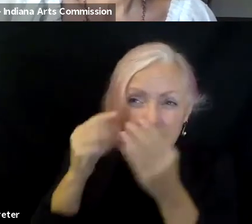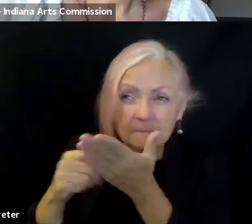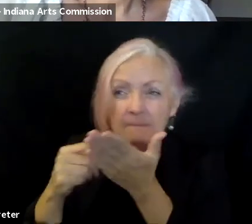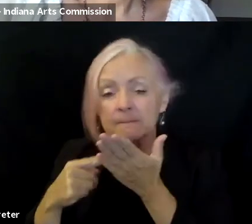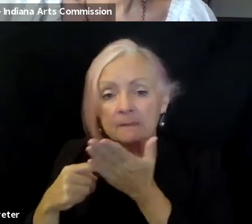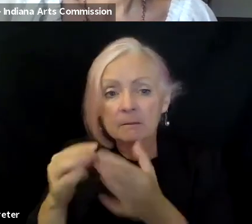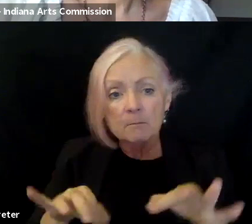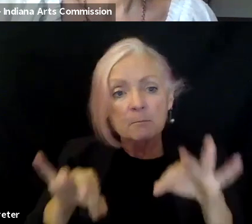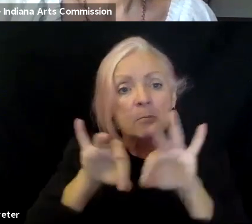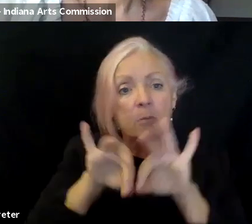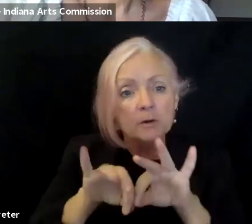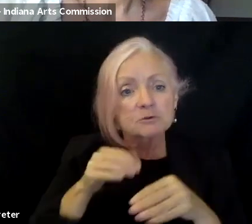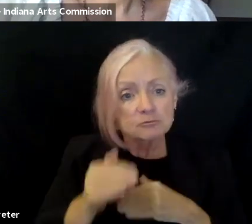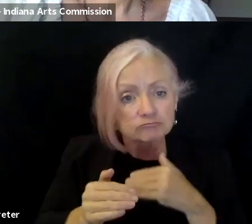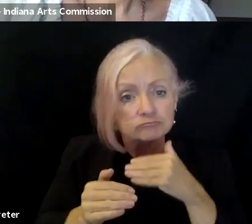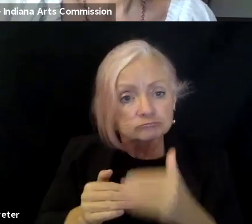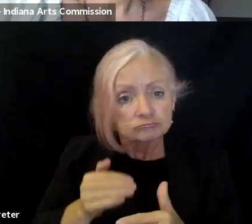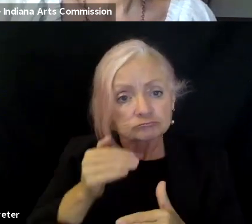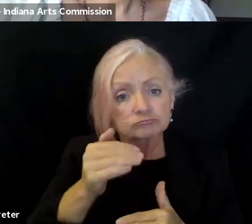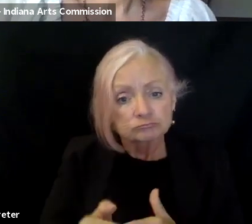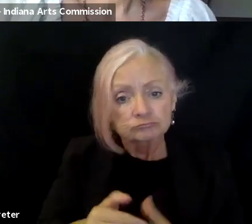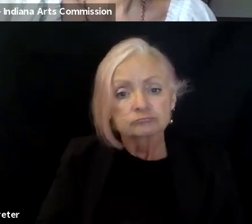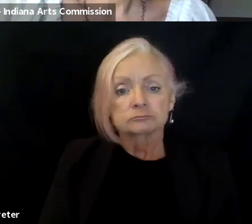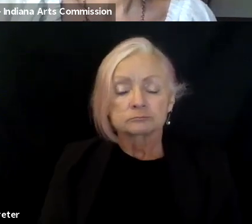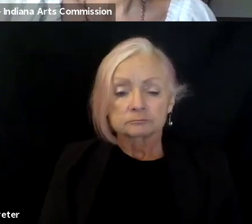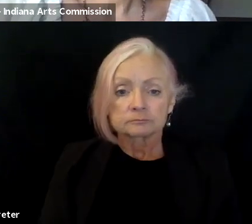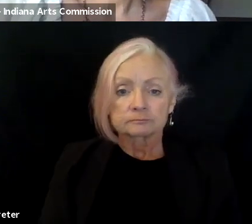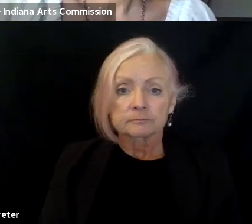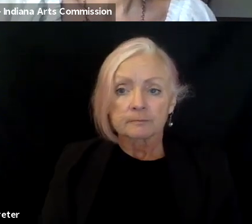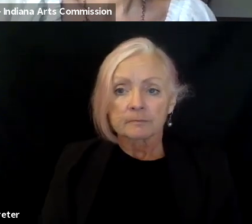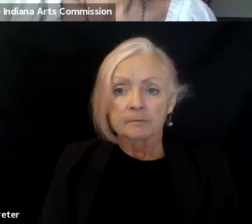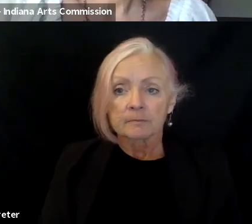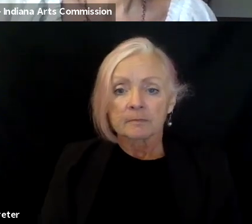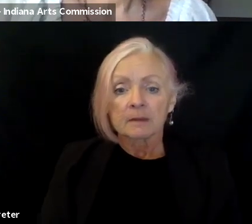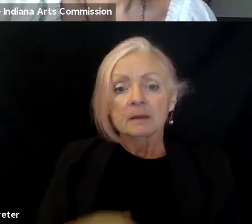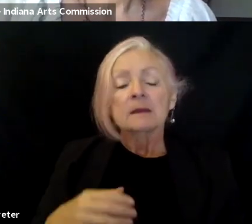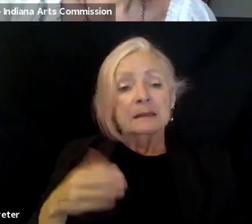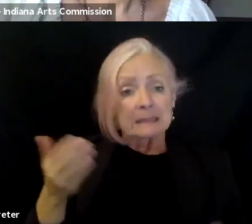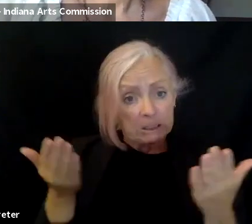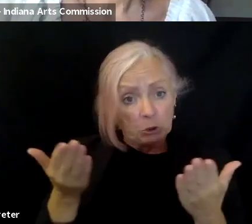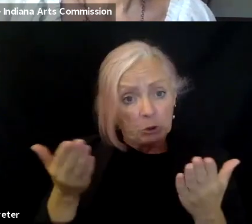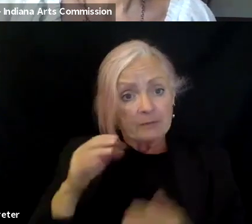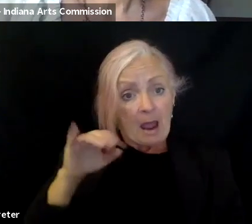because you're taking it seriously. Um, well, we've taken a little bit of a different approach at the IAC.